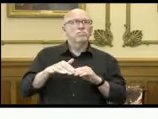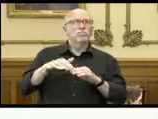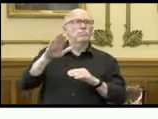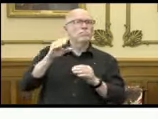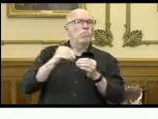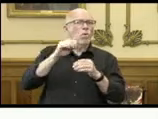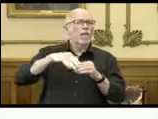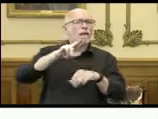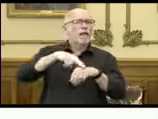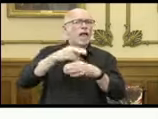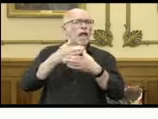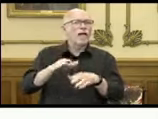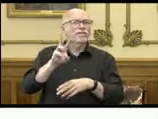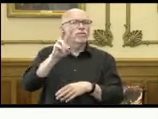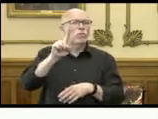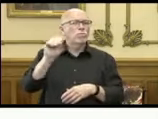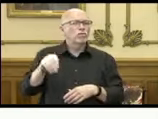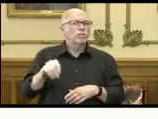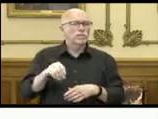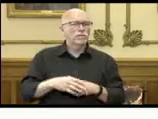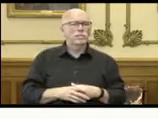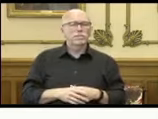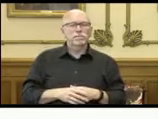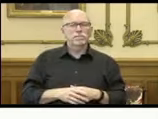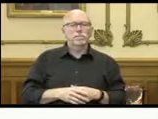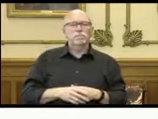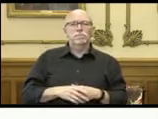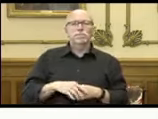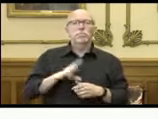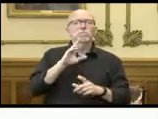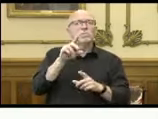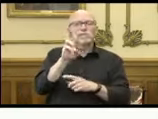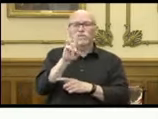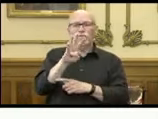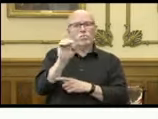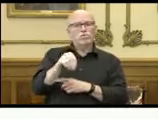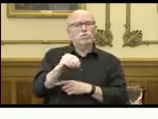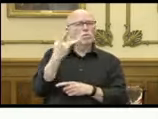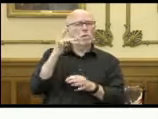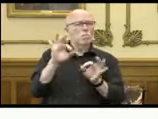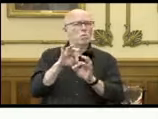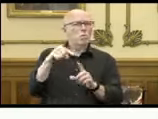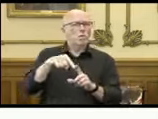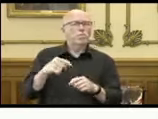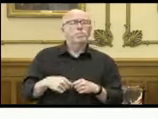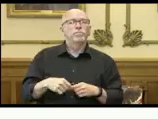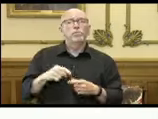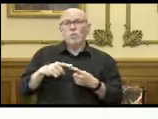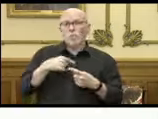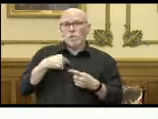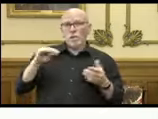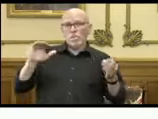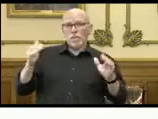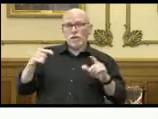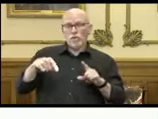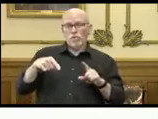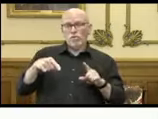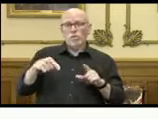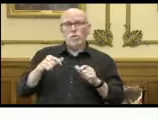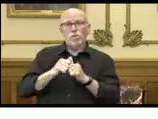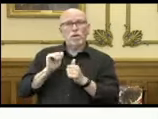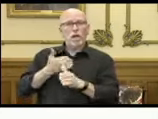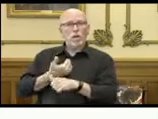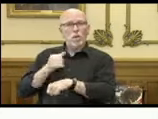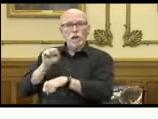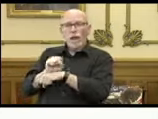national average of 61 percent. Now, what's key about 64 percent is when we compare that to what our